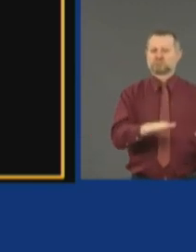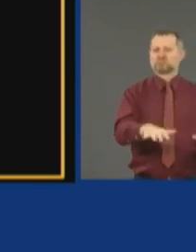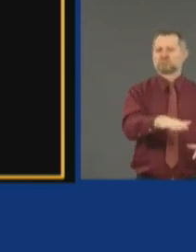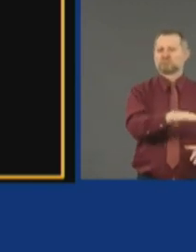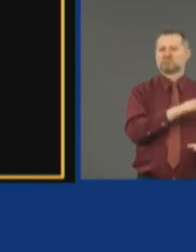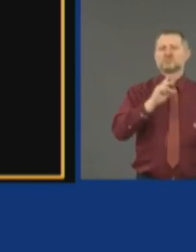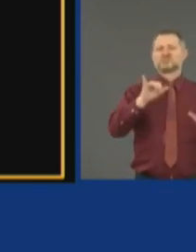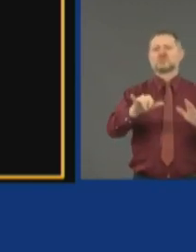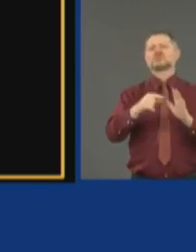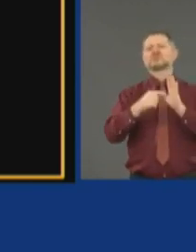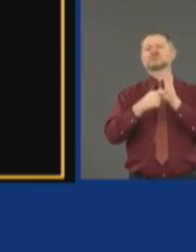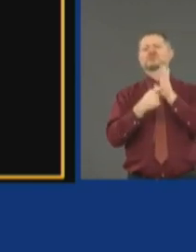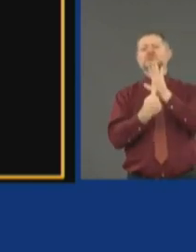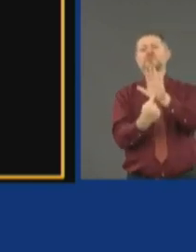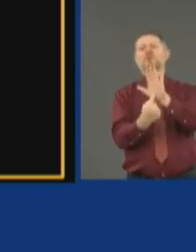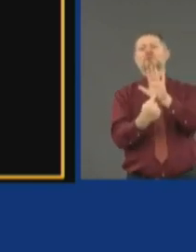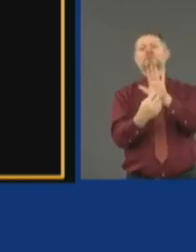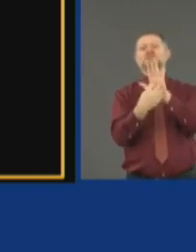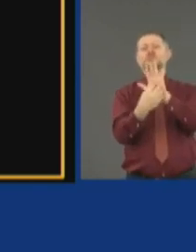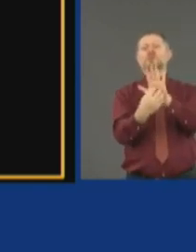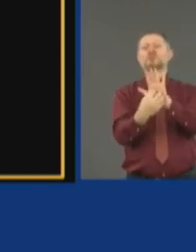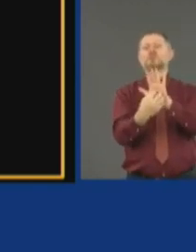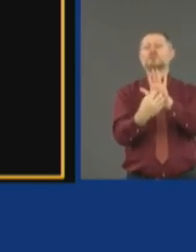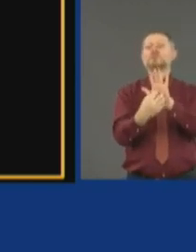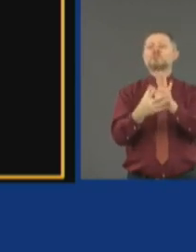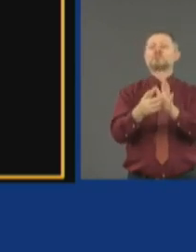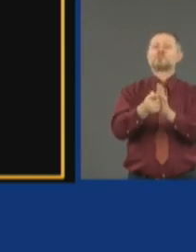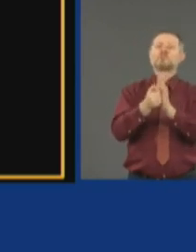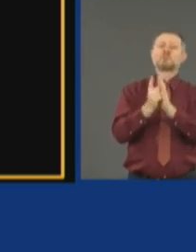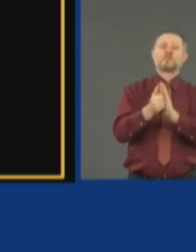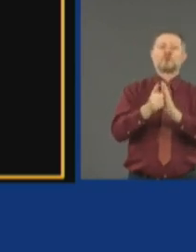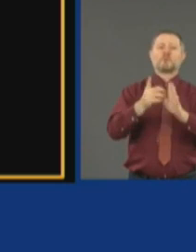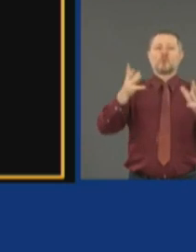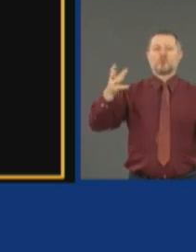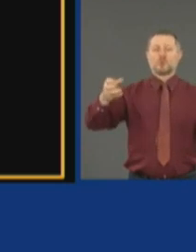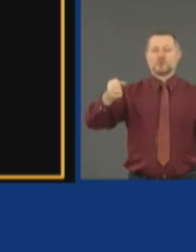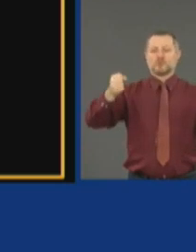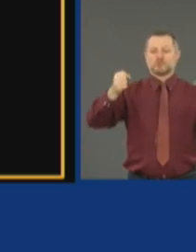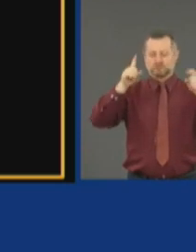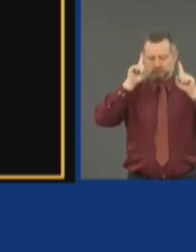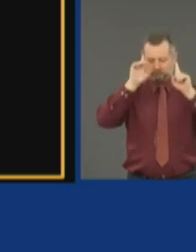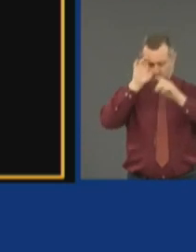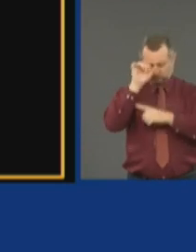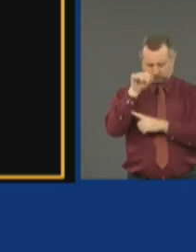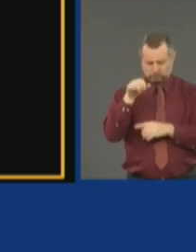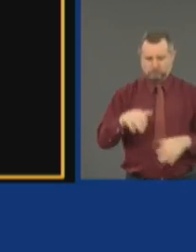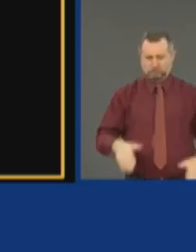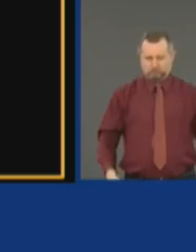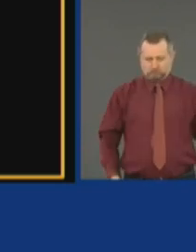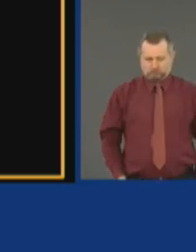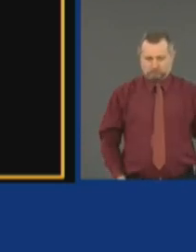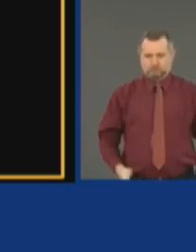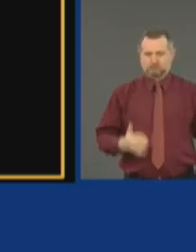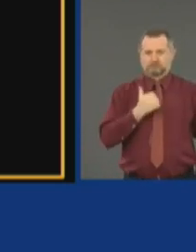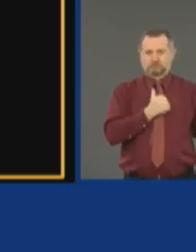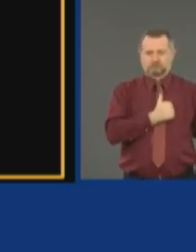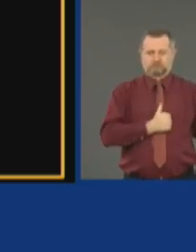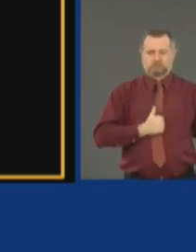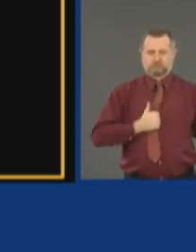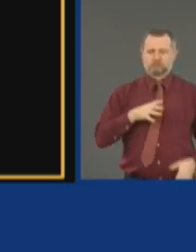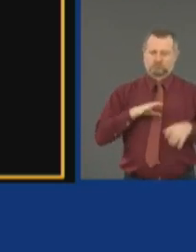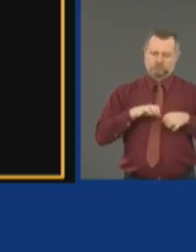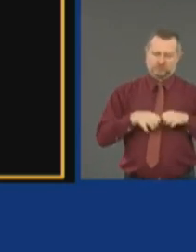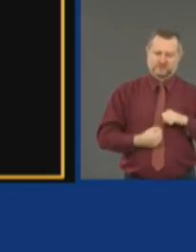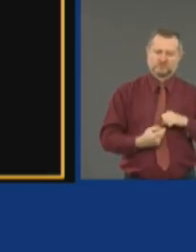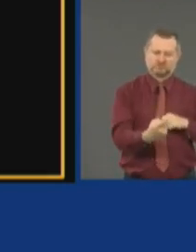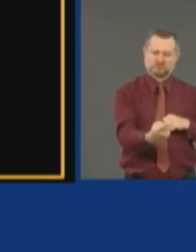moment to say, we understand what happened, we're sorry, we grieve, and this is